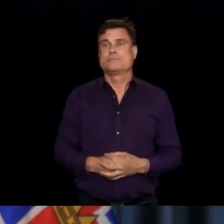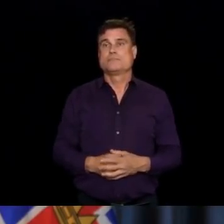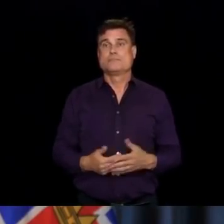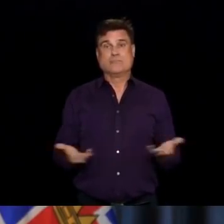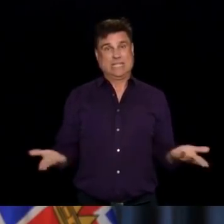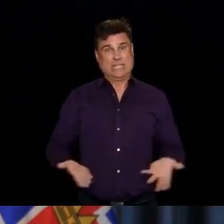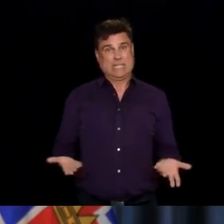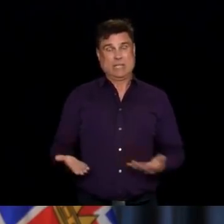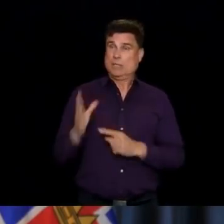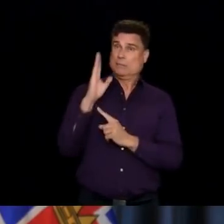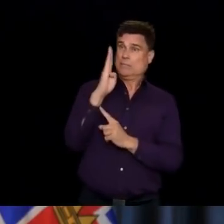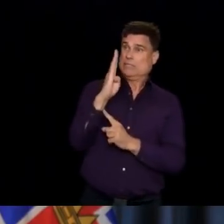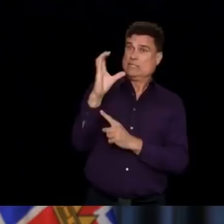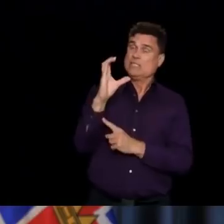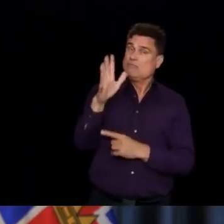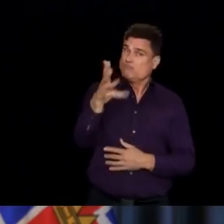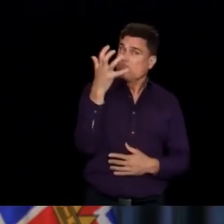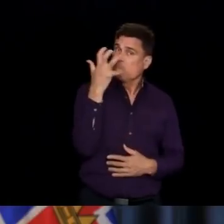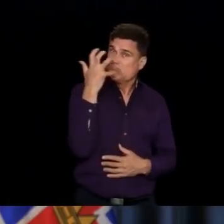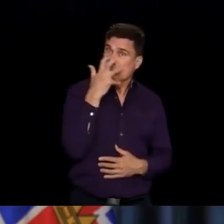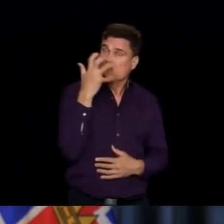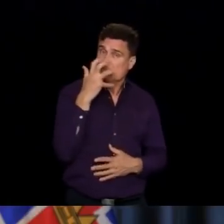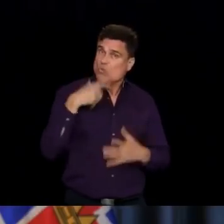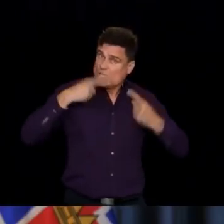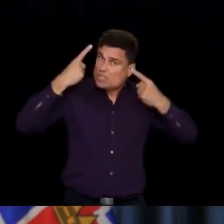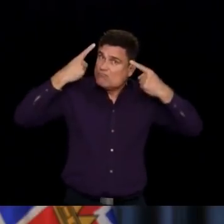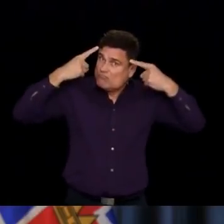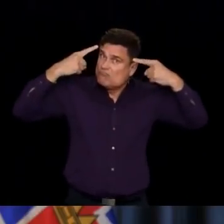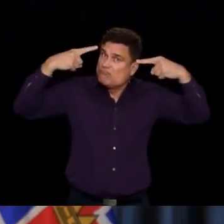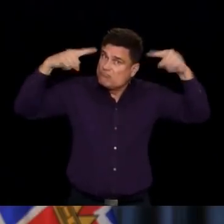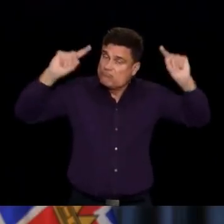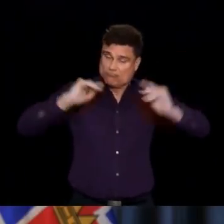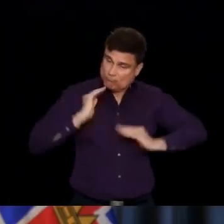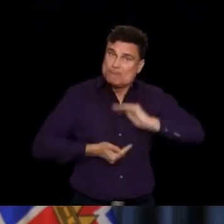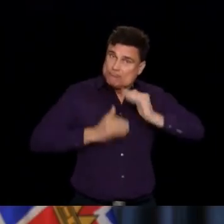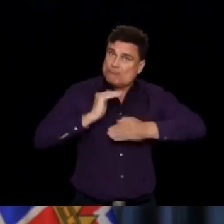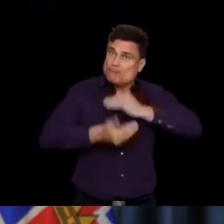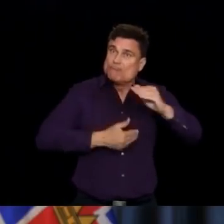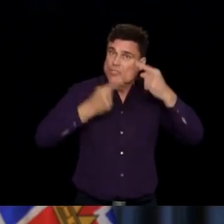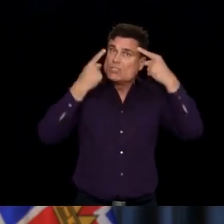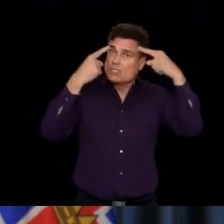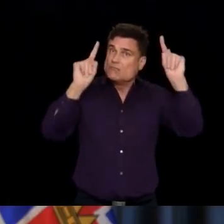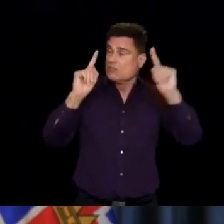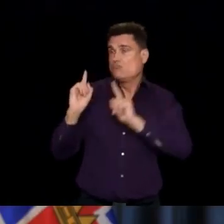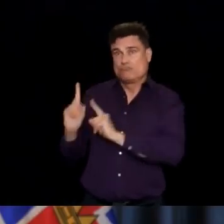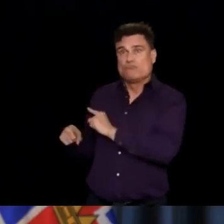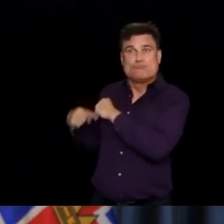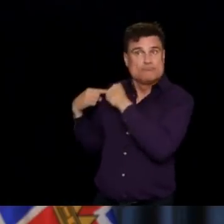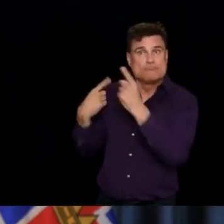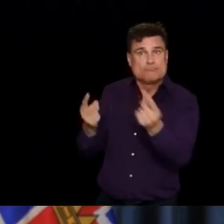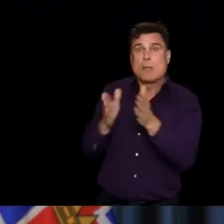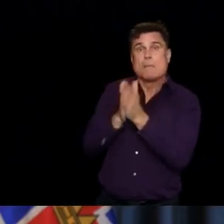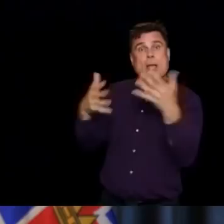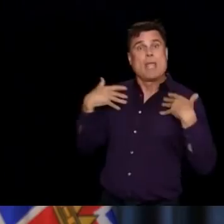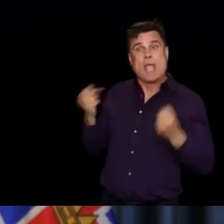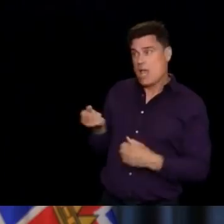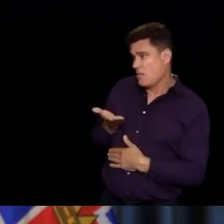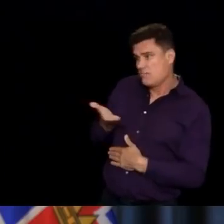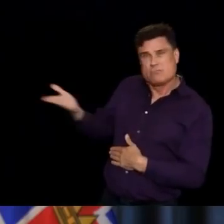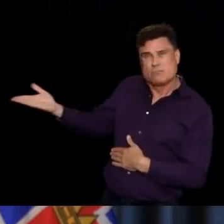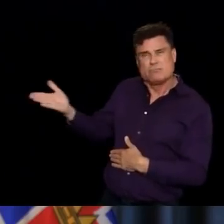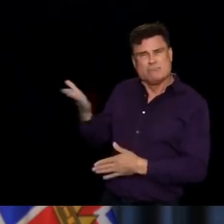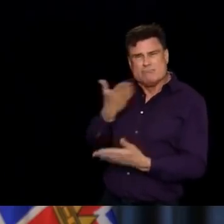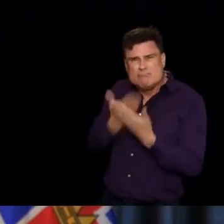things that's happened here is the work of people in public health, as Dr. Henry has said, in the contact tracing they have done, but that is